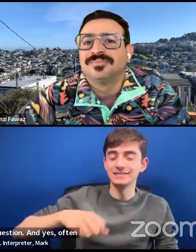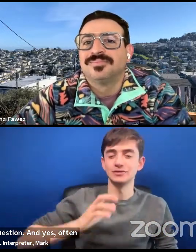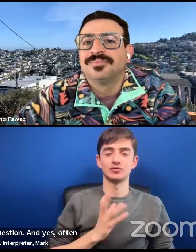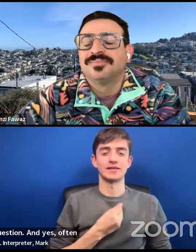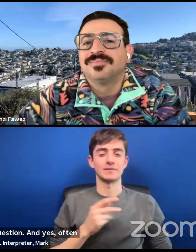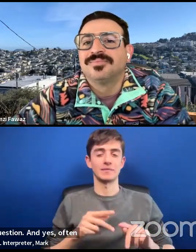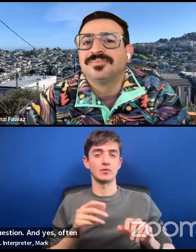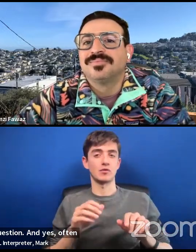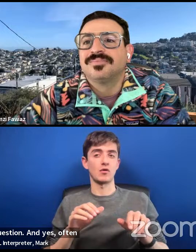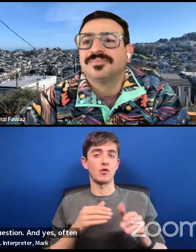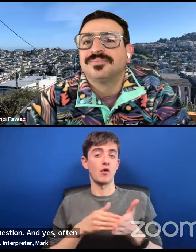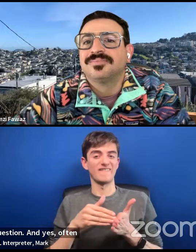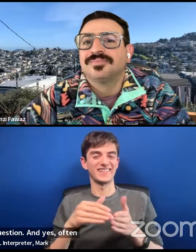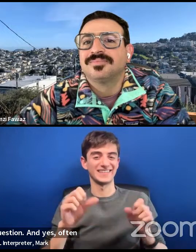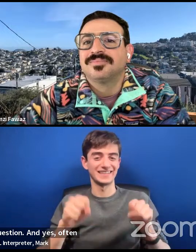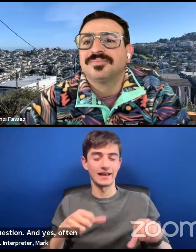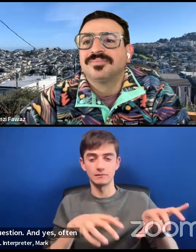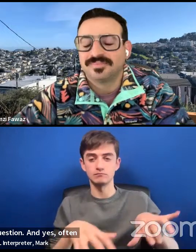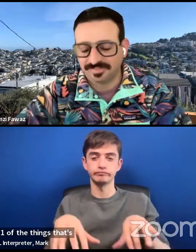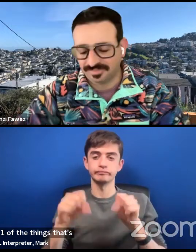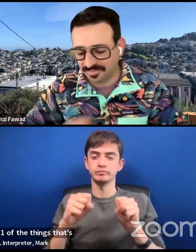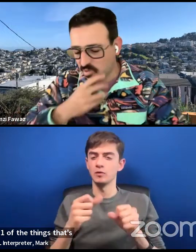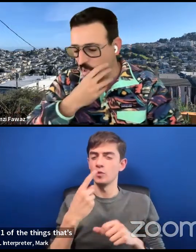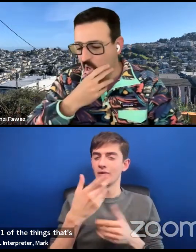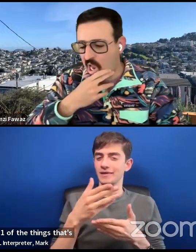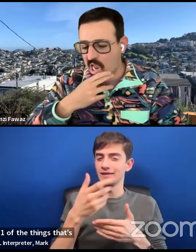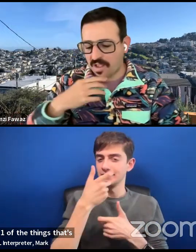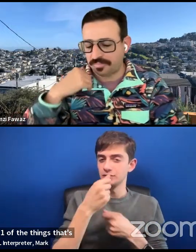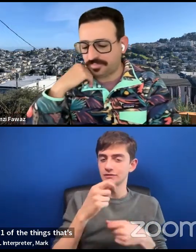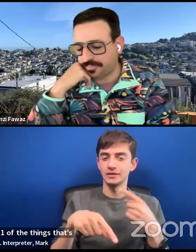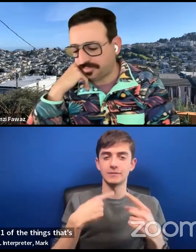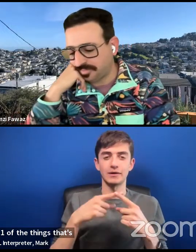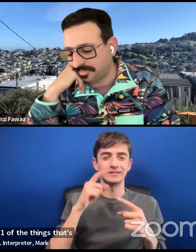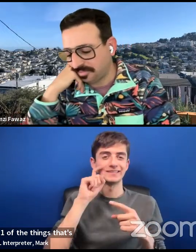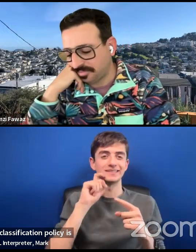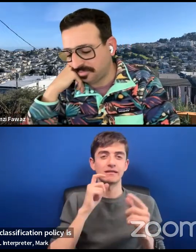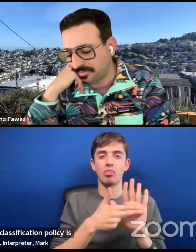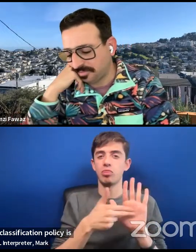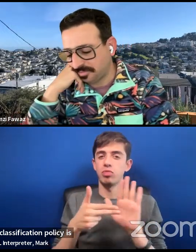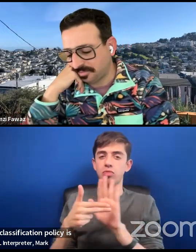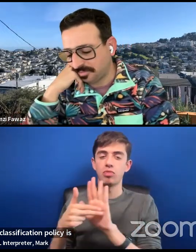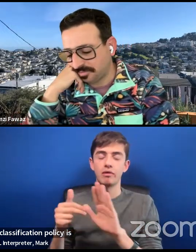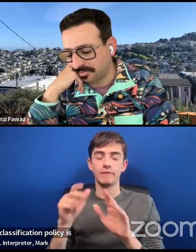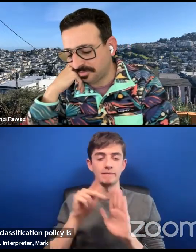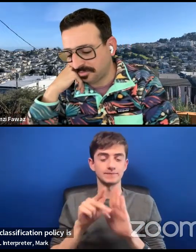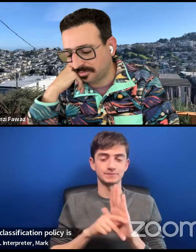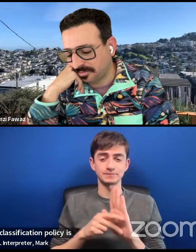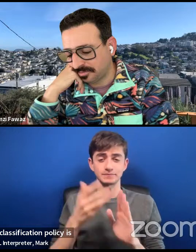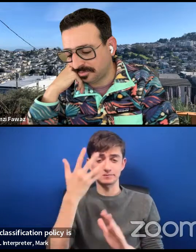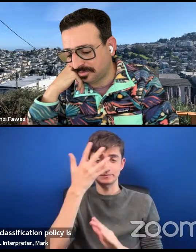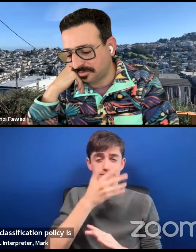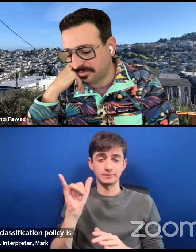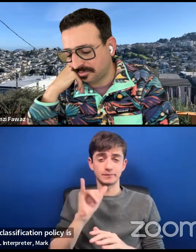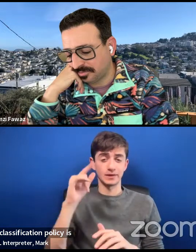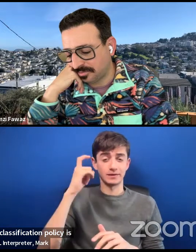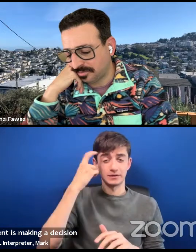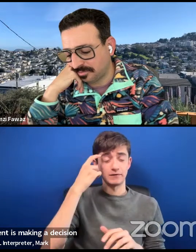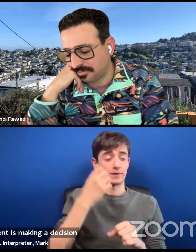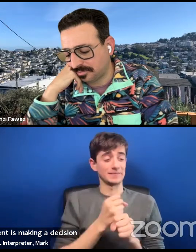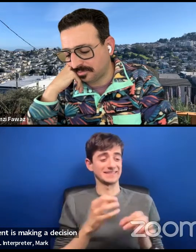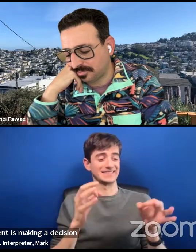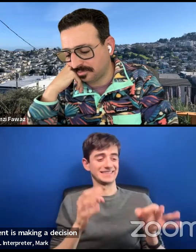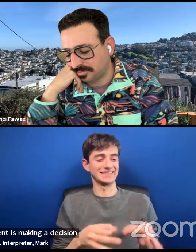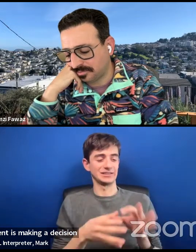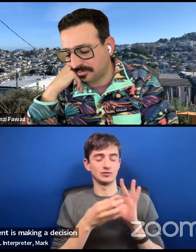things that's really interesting about sex classification policy is like, it looks like the government is making a decision about your sex. But for